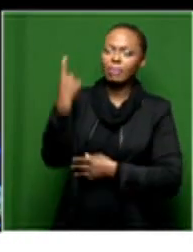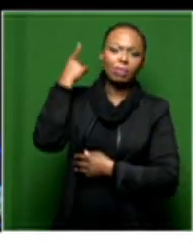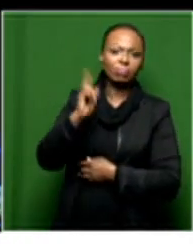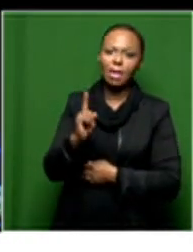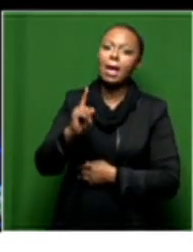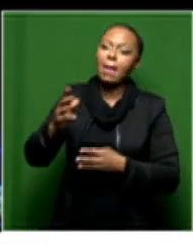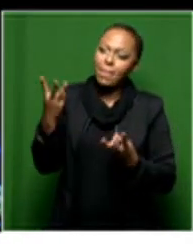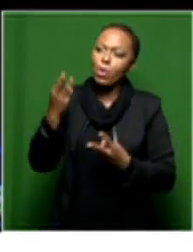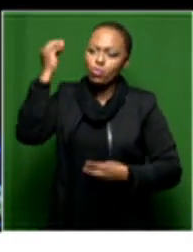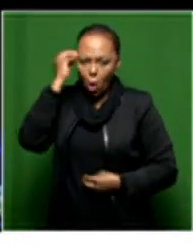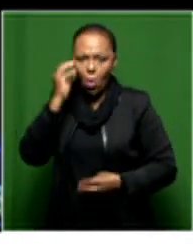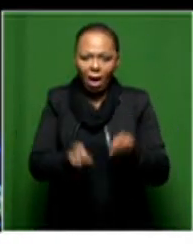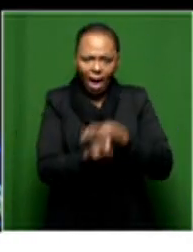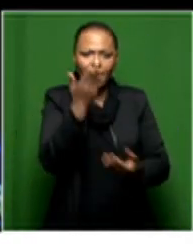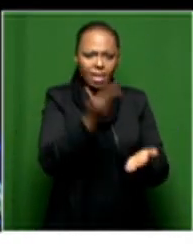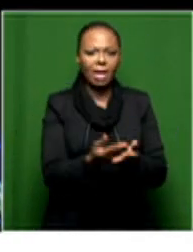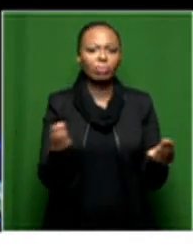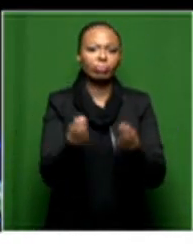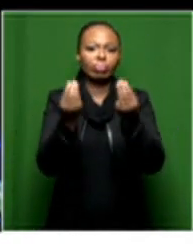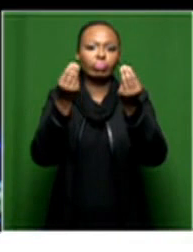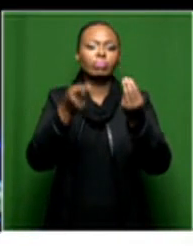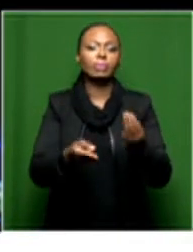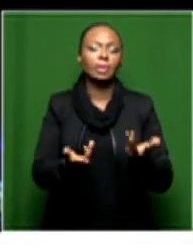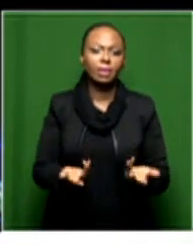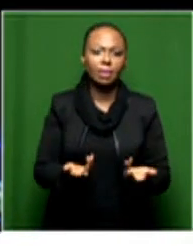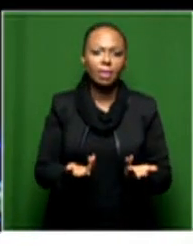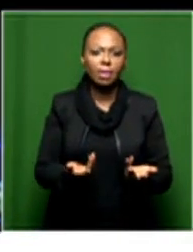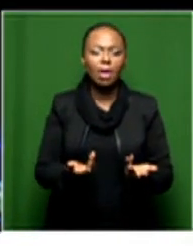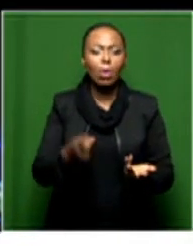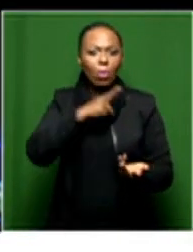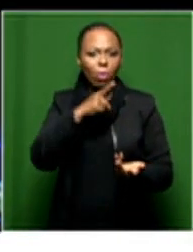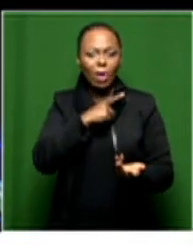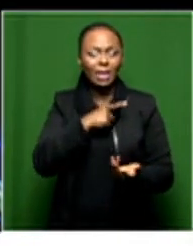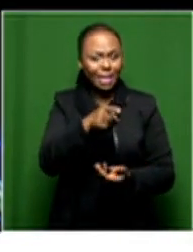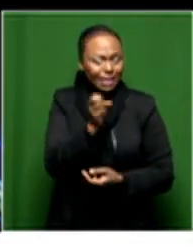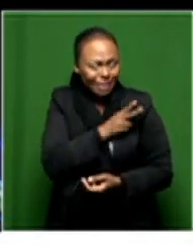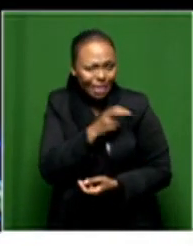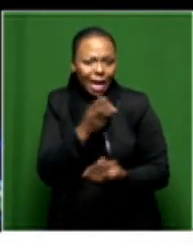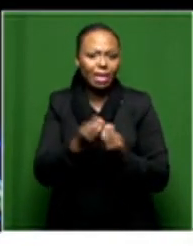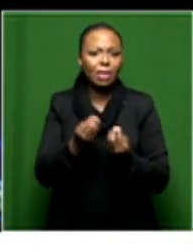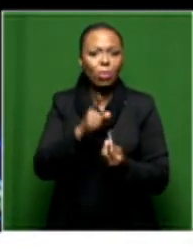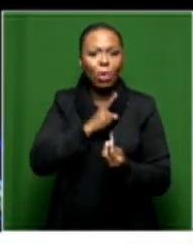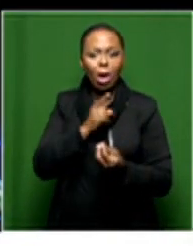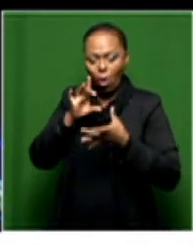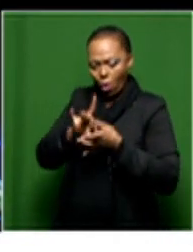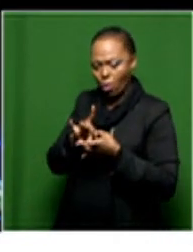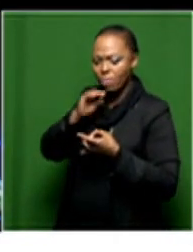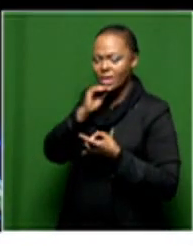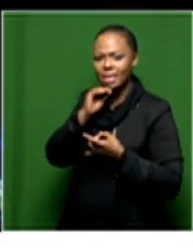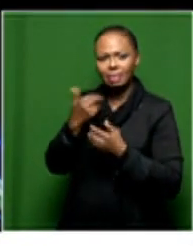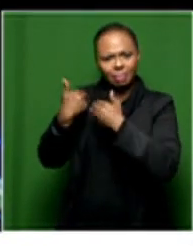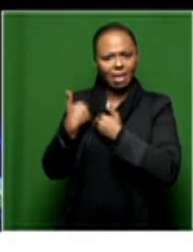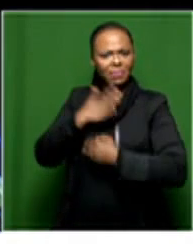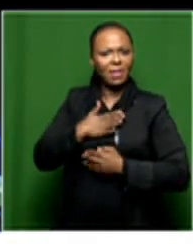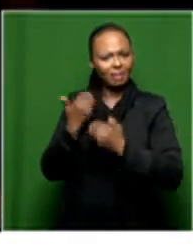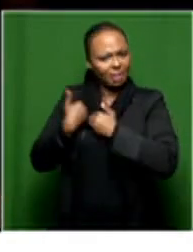that we know. And I think that is the most scary thing because our homes used to be our refugees, you know. We